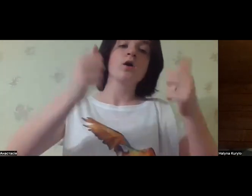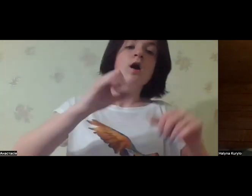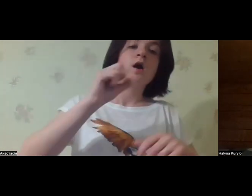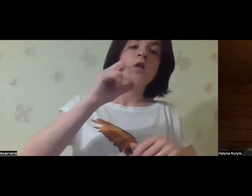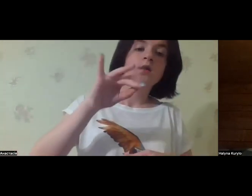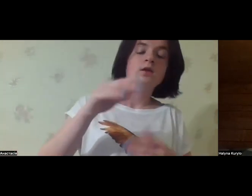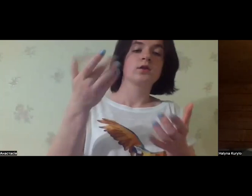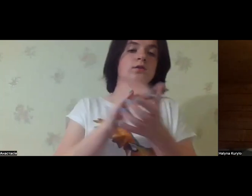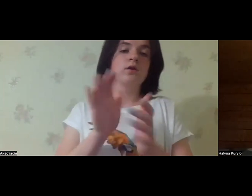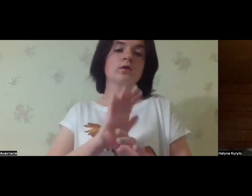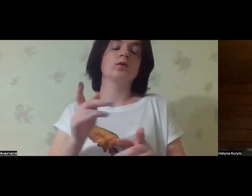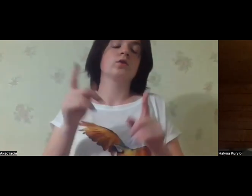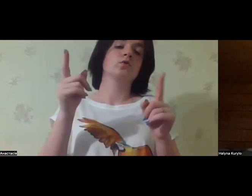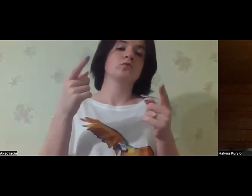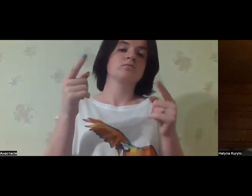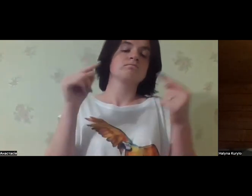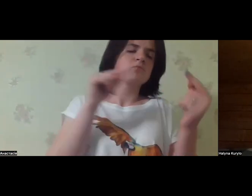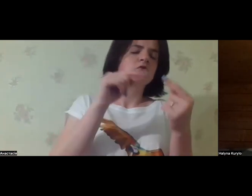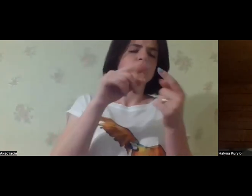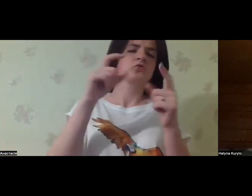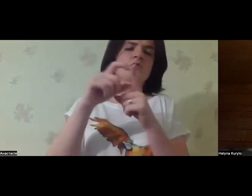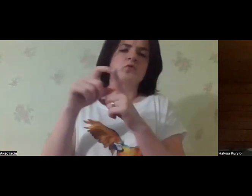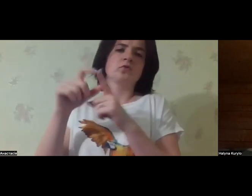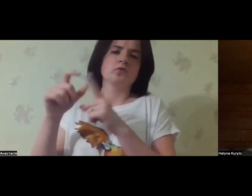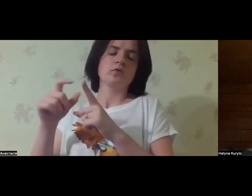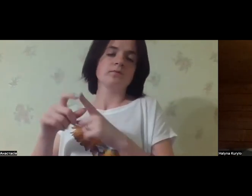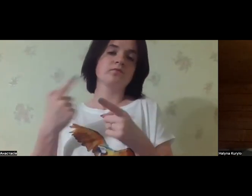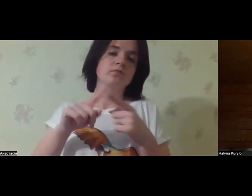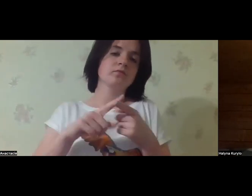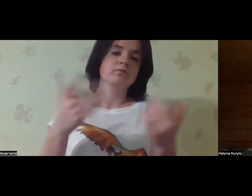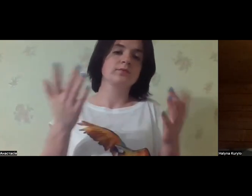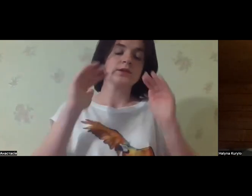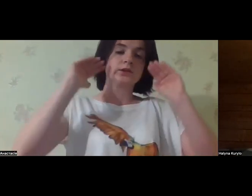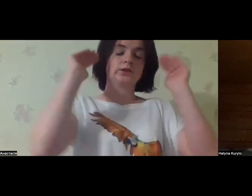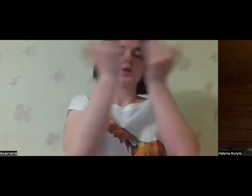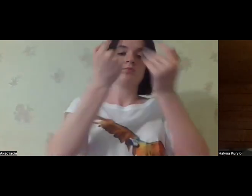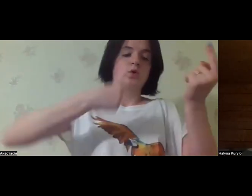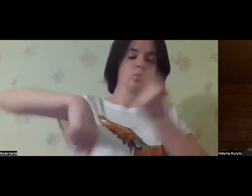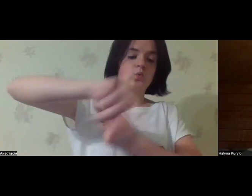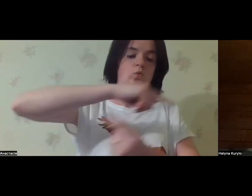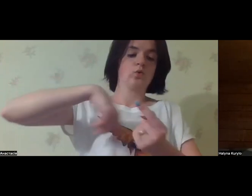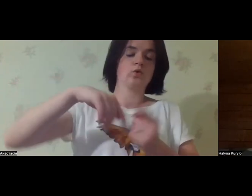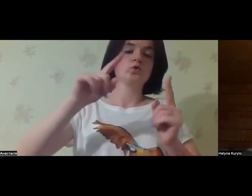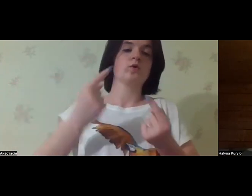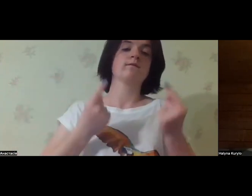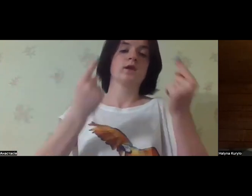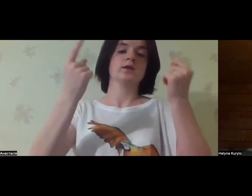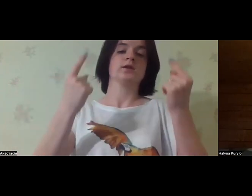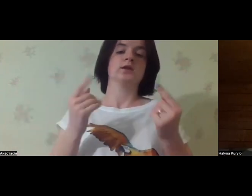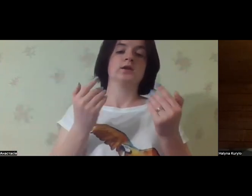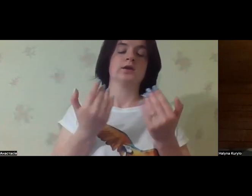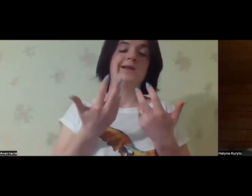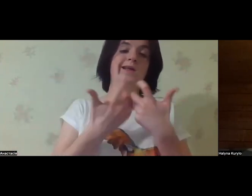solid justifications. So, it's very difficult to get out of this vicious circle.